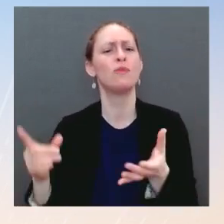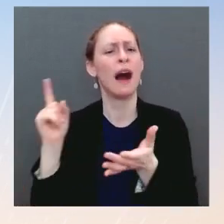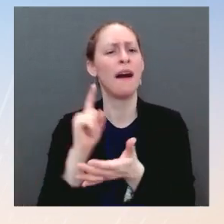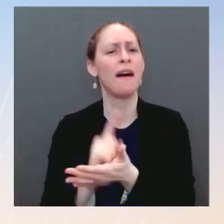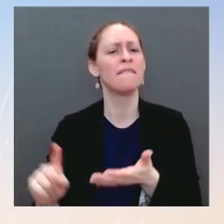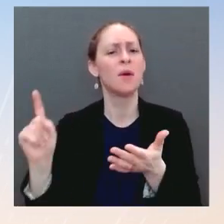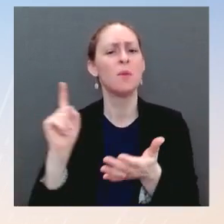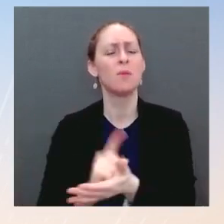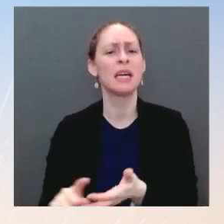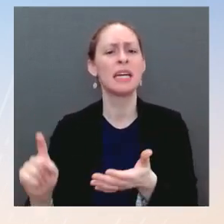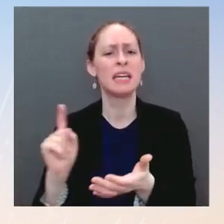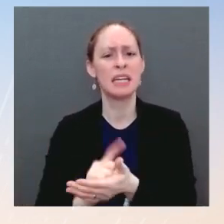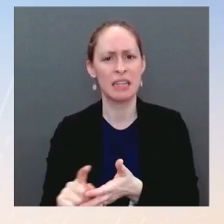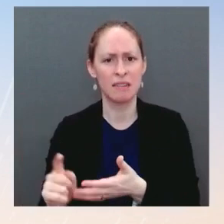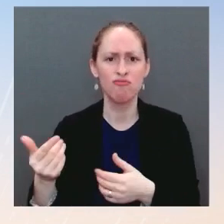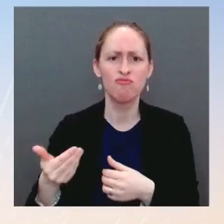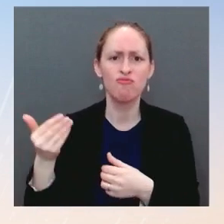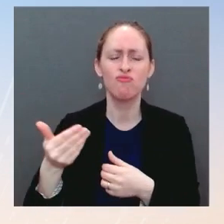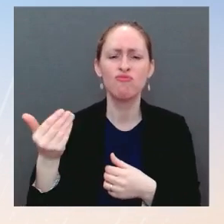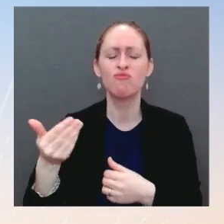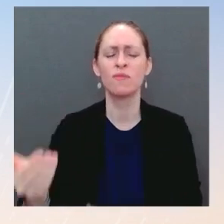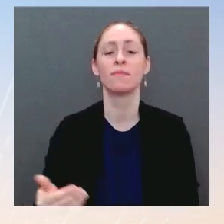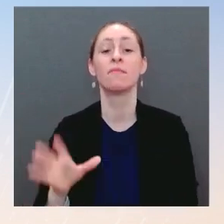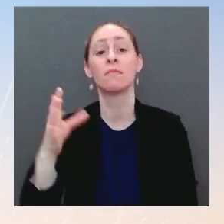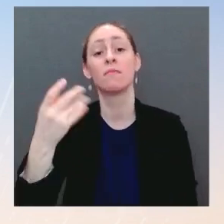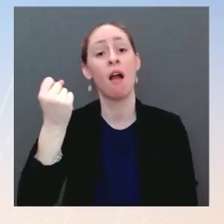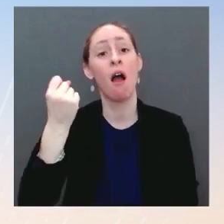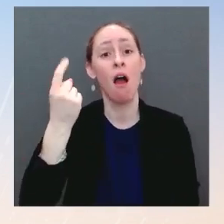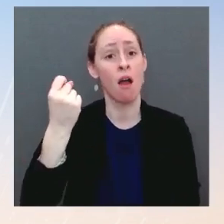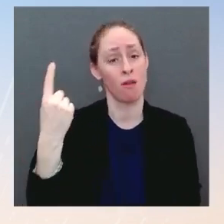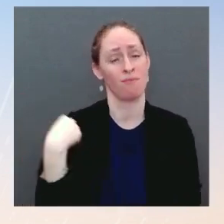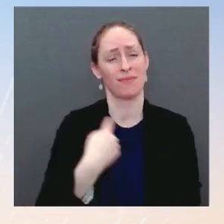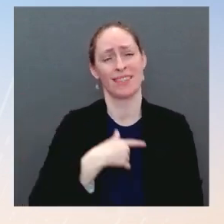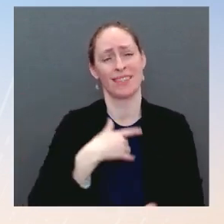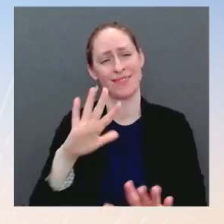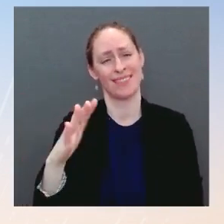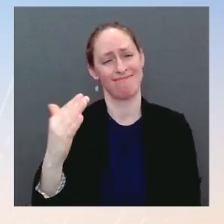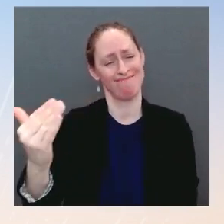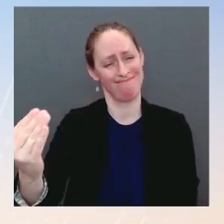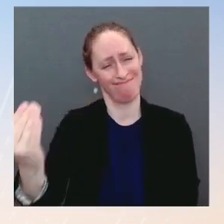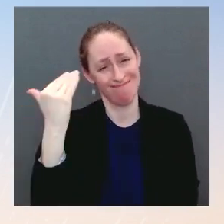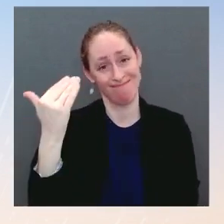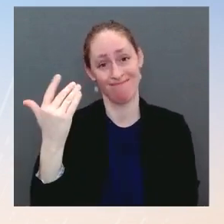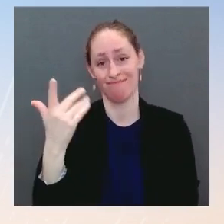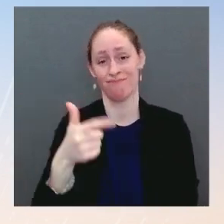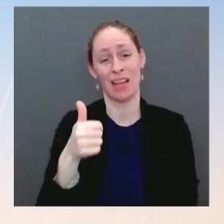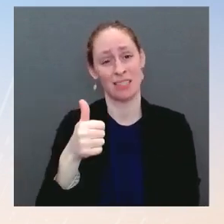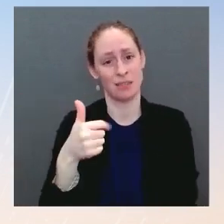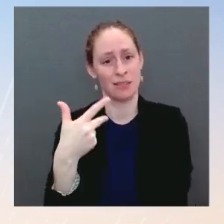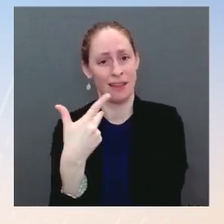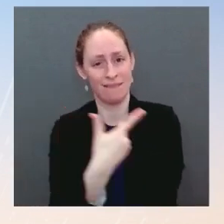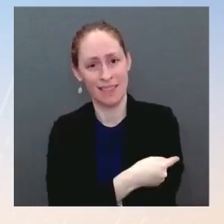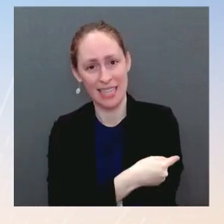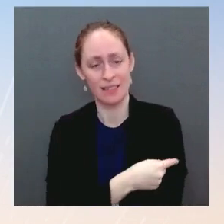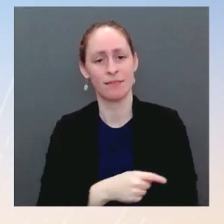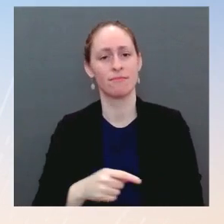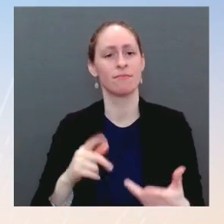what we know is most effective, which is getting vaccinated, getting boosted, wearing a mask. And those are the